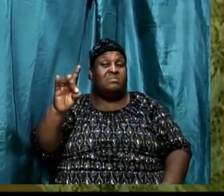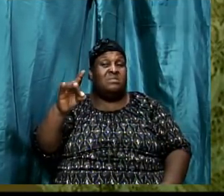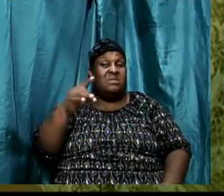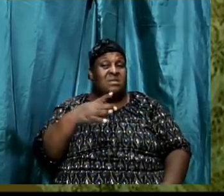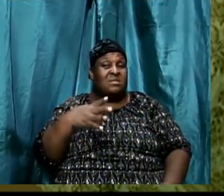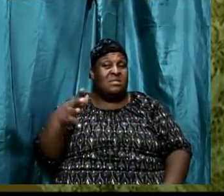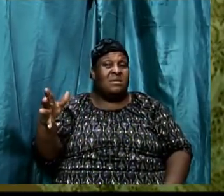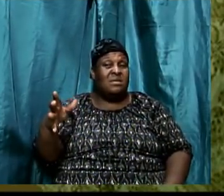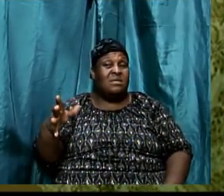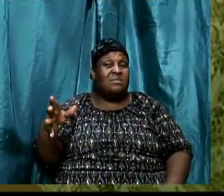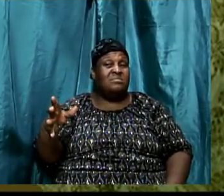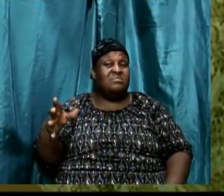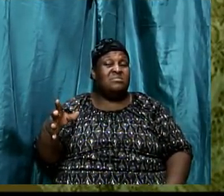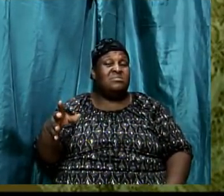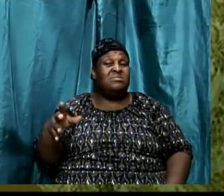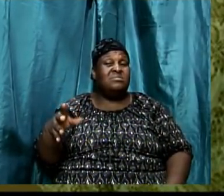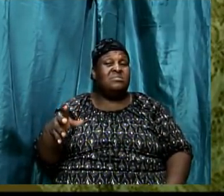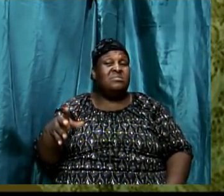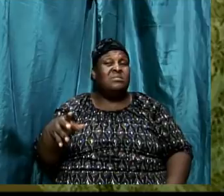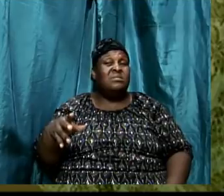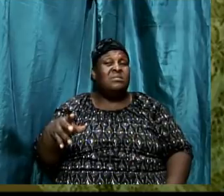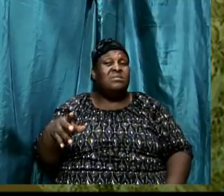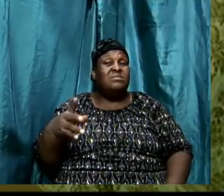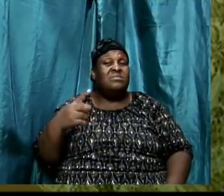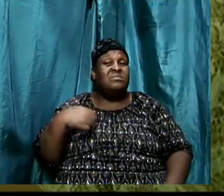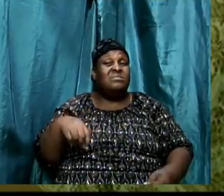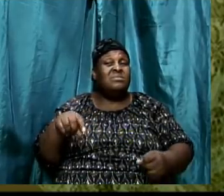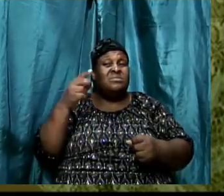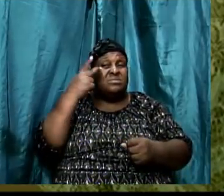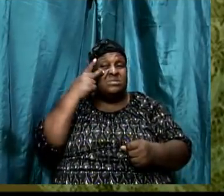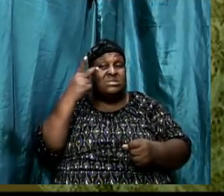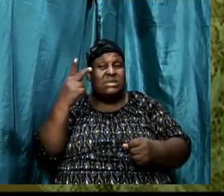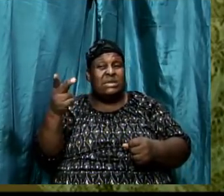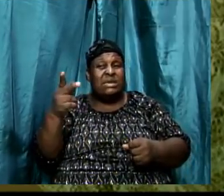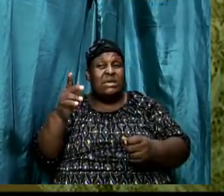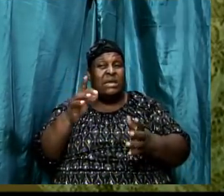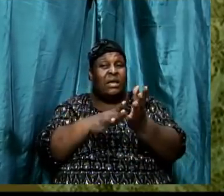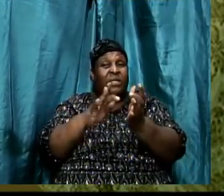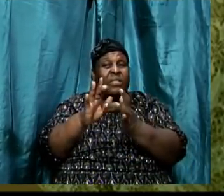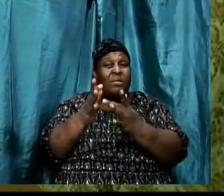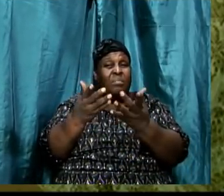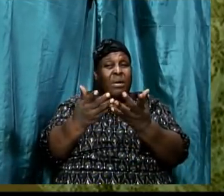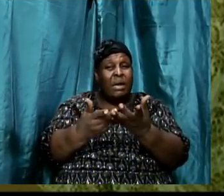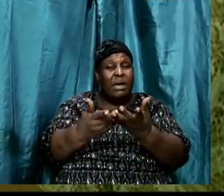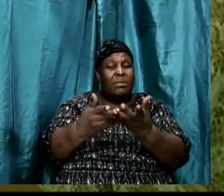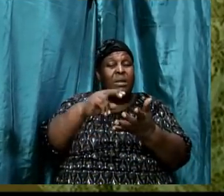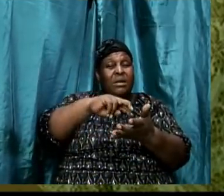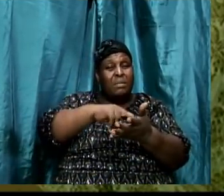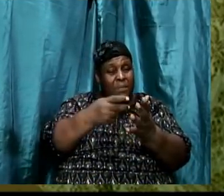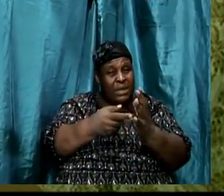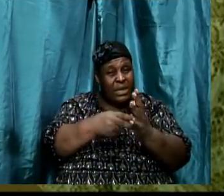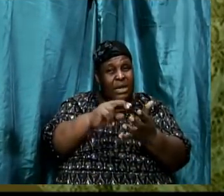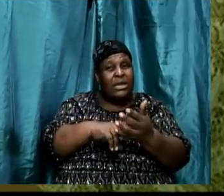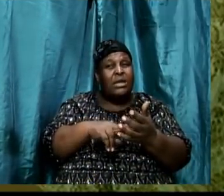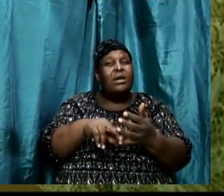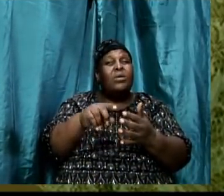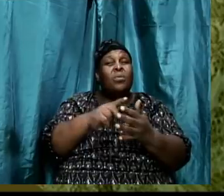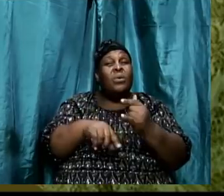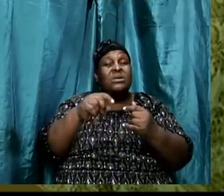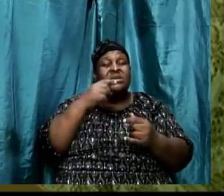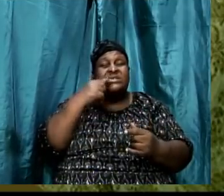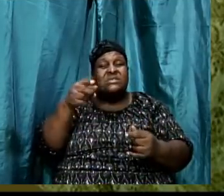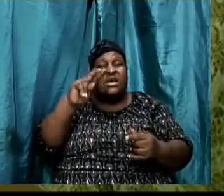rush through scriptures anymore. But when we look at the scriptures we will take our time and we will read what Paul was saying to